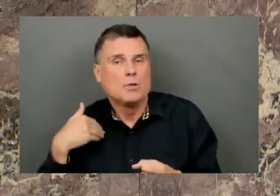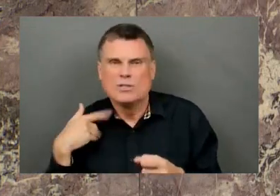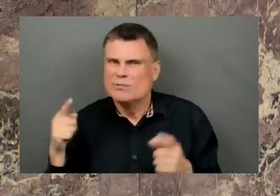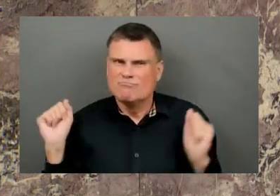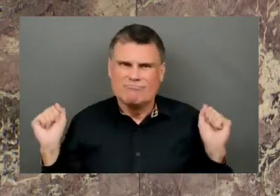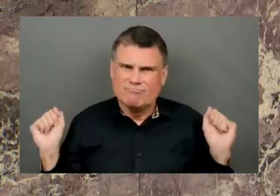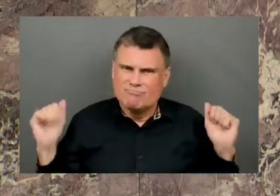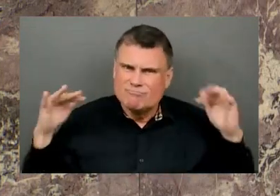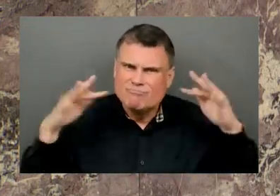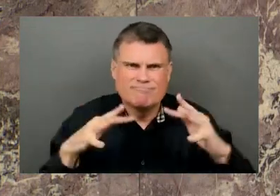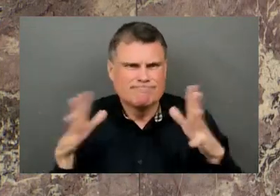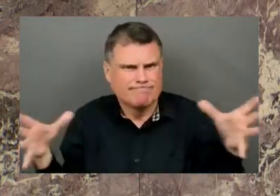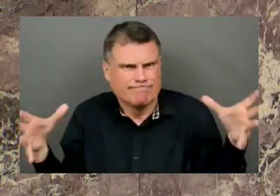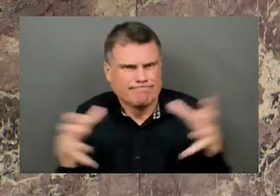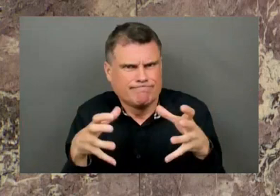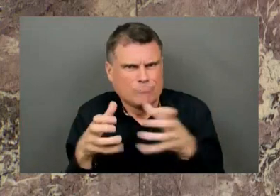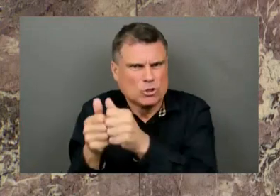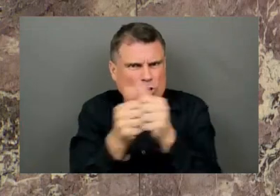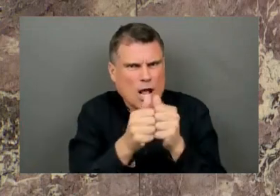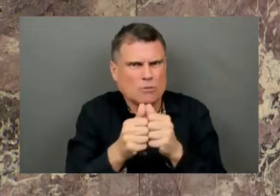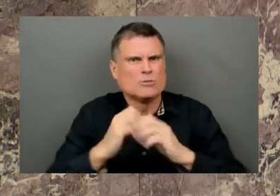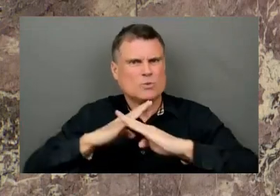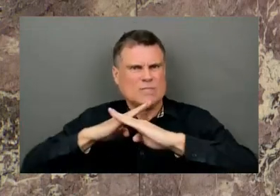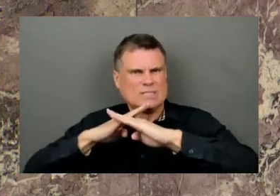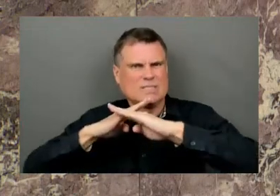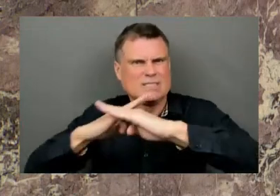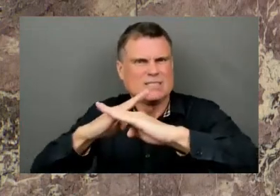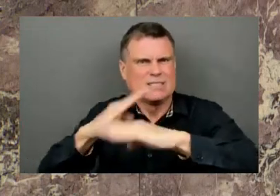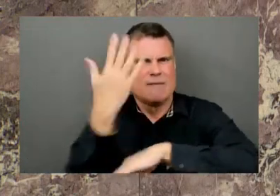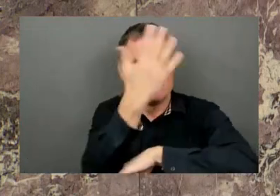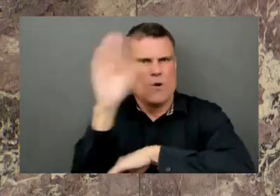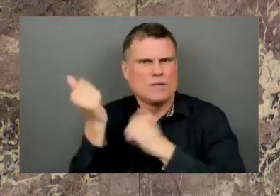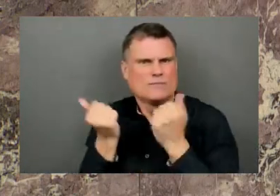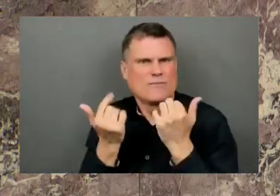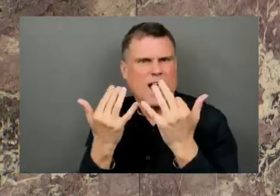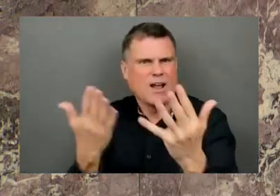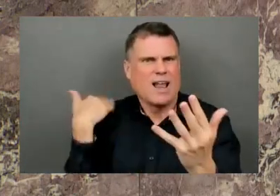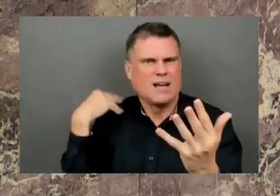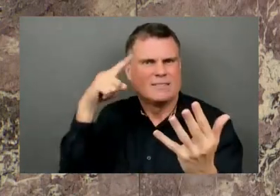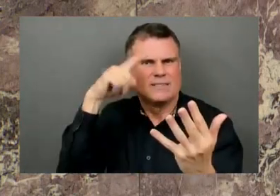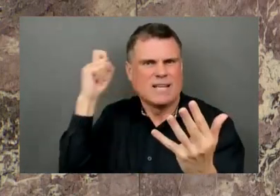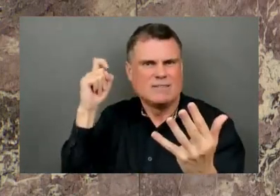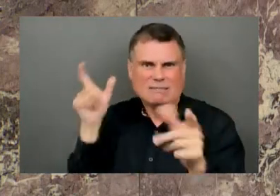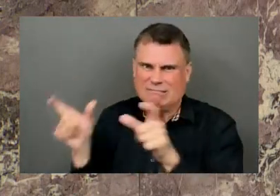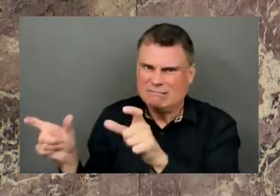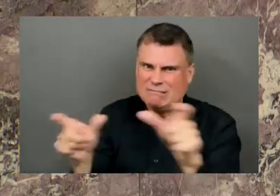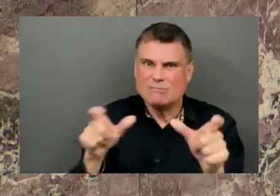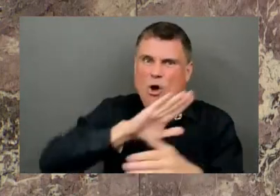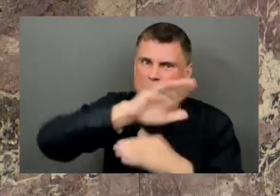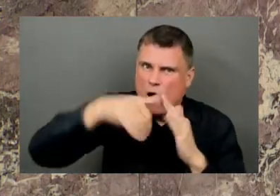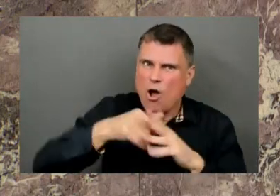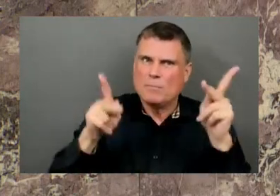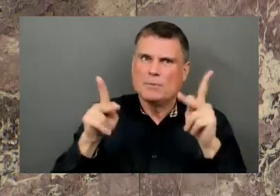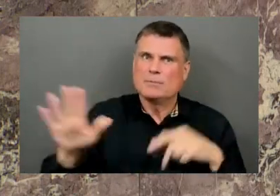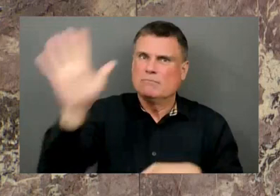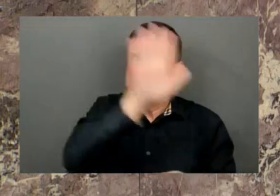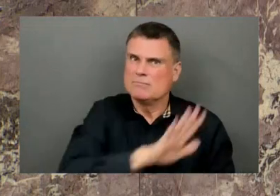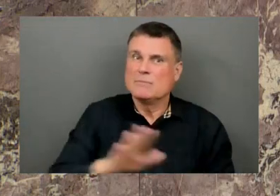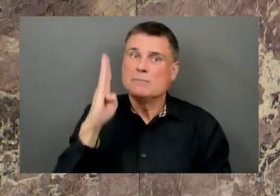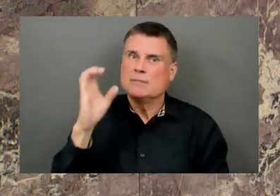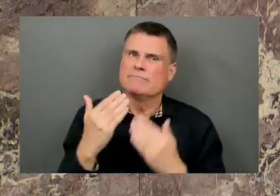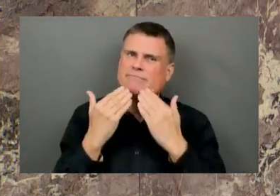lives to protect their fellow British Columbians, and their service will not be forgotten. Each year, firefighters across BC come together to fight